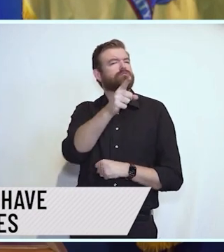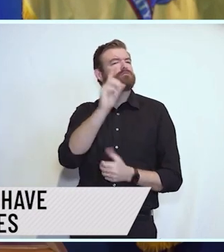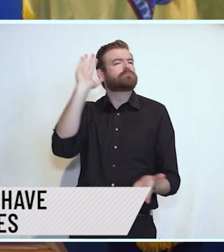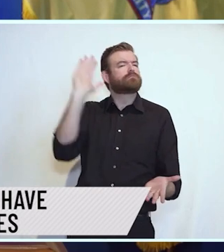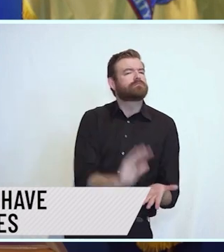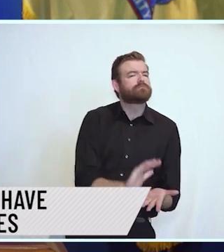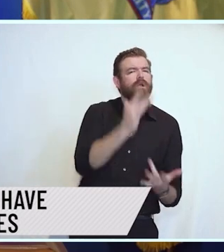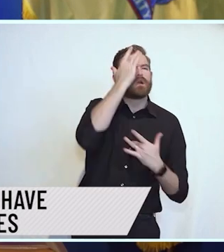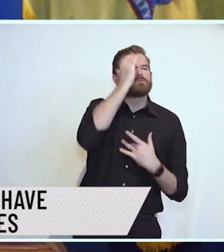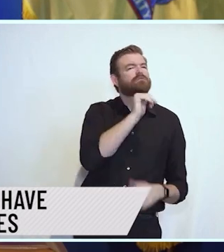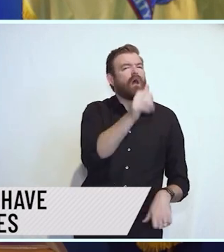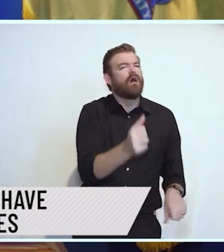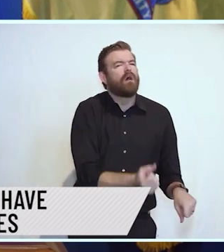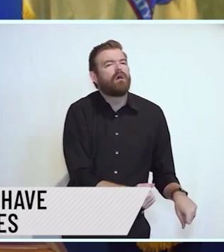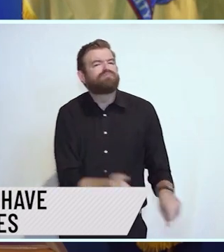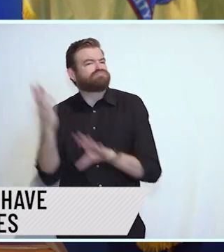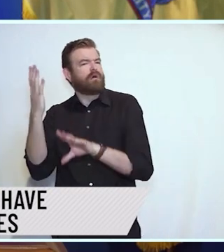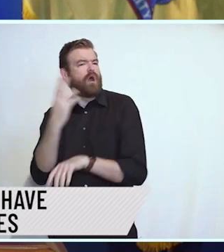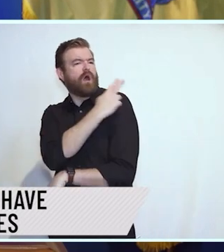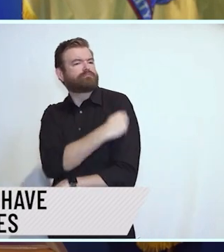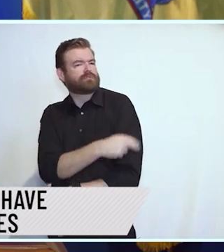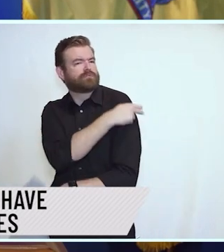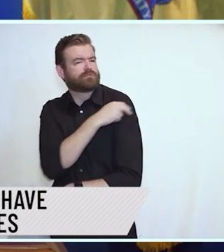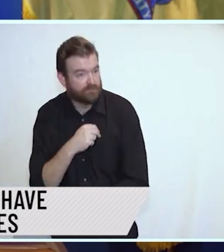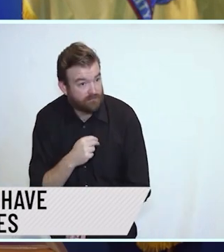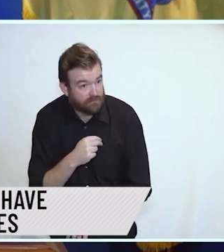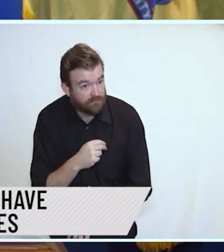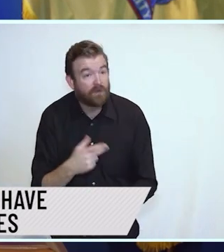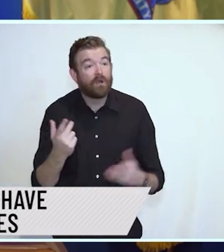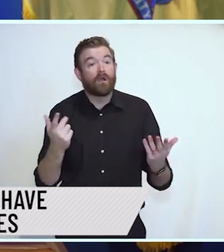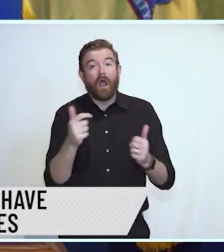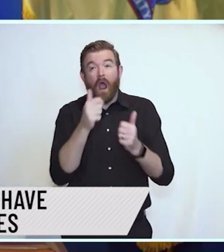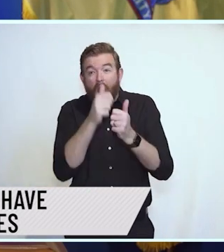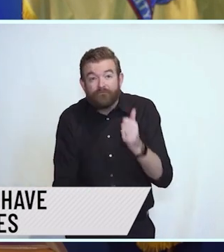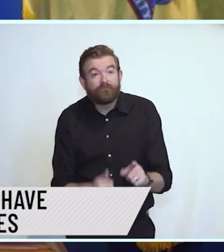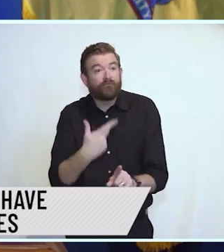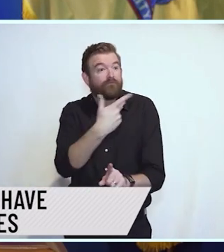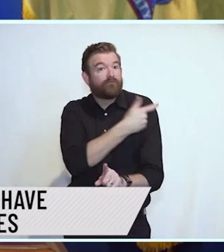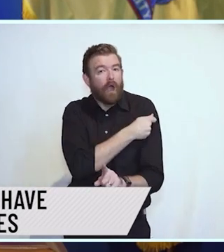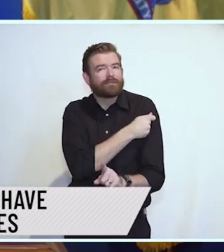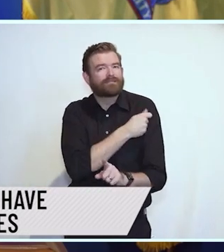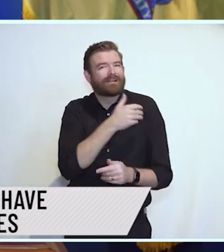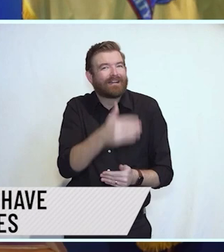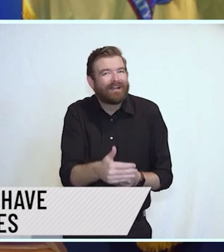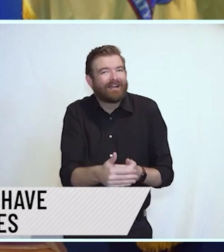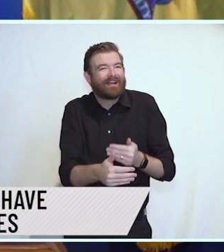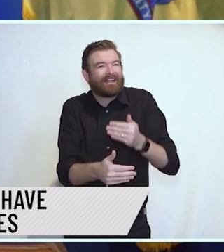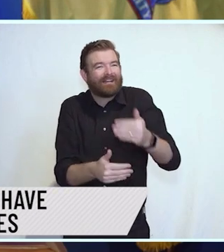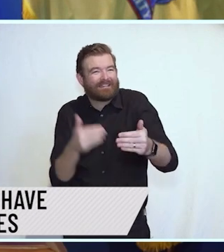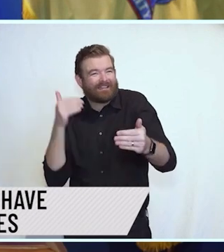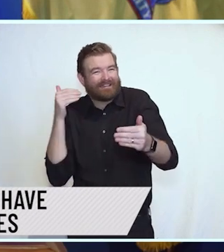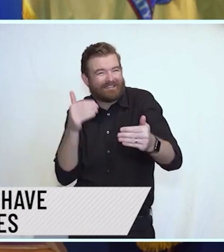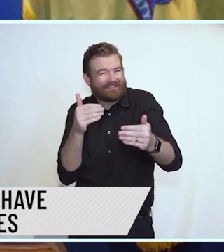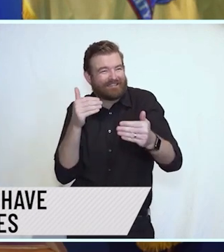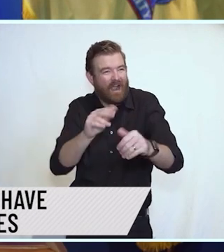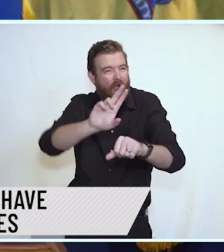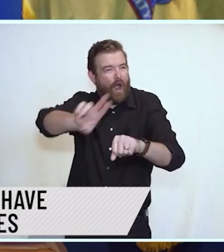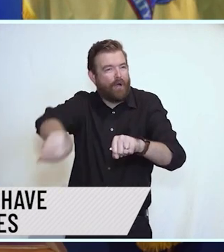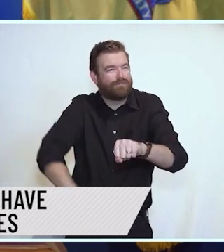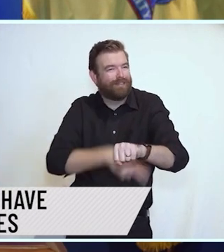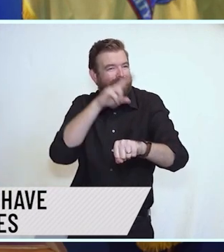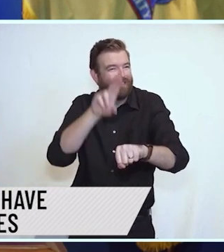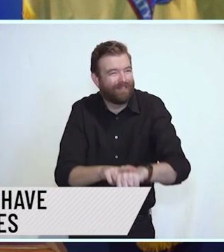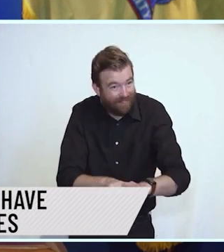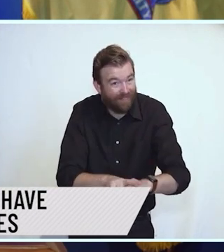And every vaccine dose is a ray of light through the dark cloud that has hung over our families. Every dose gets us